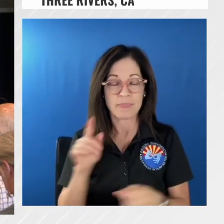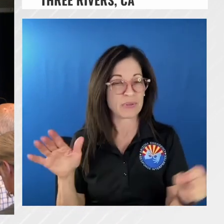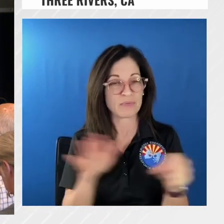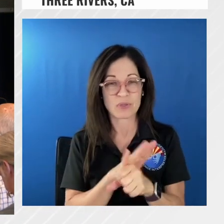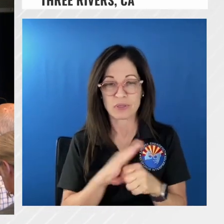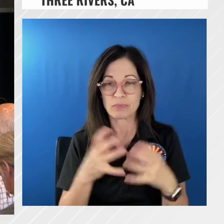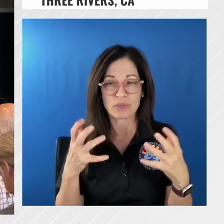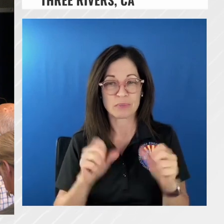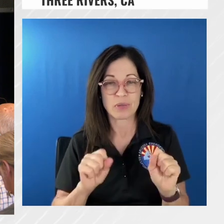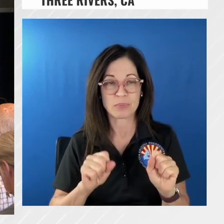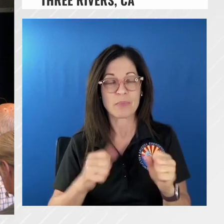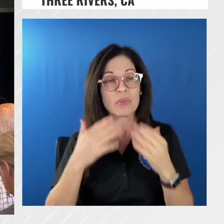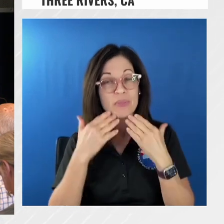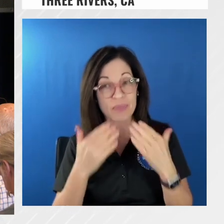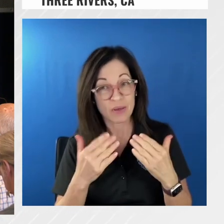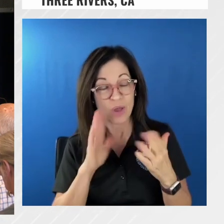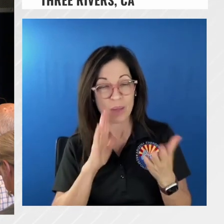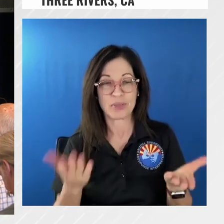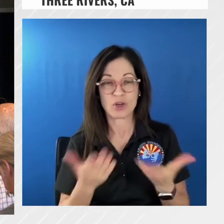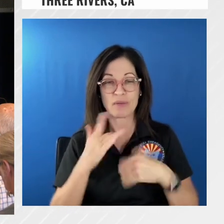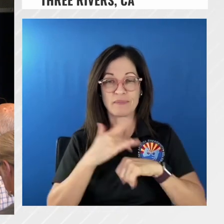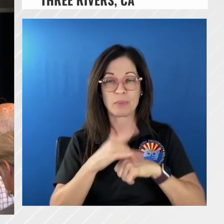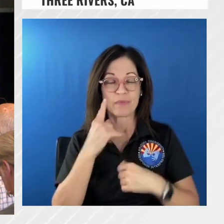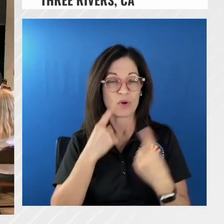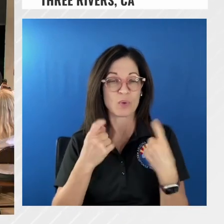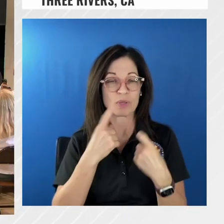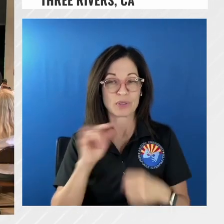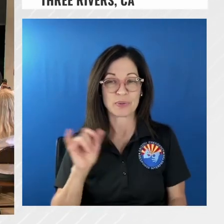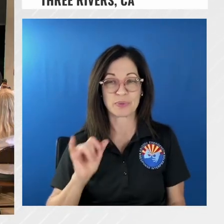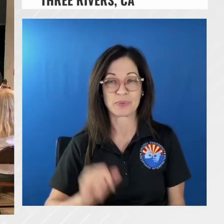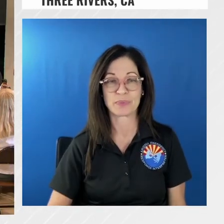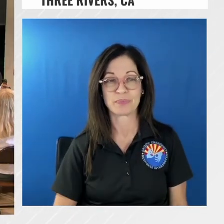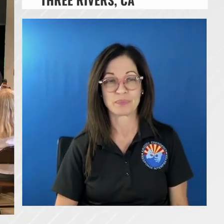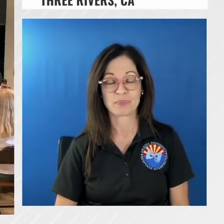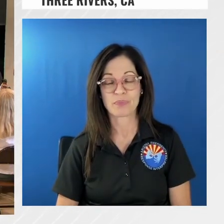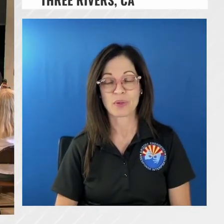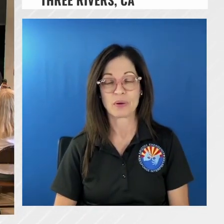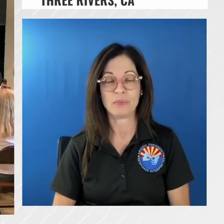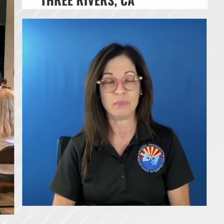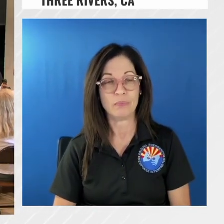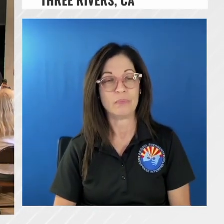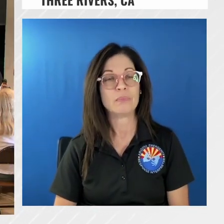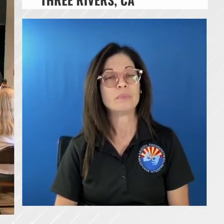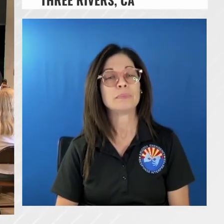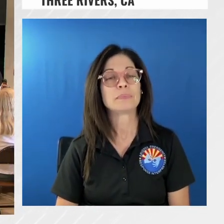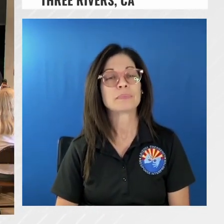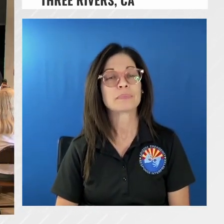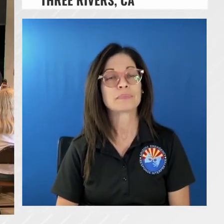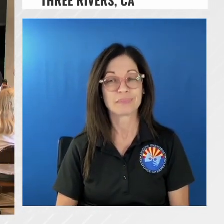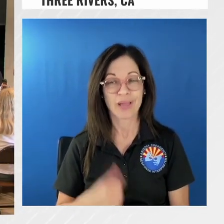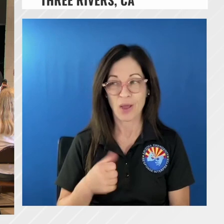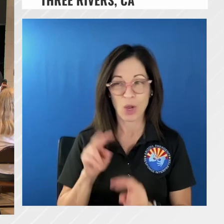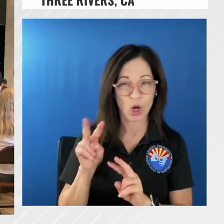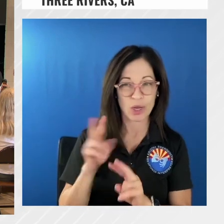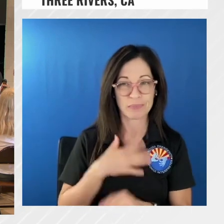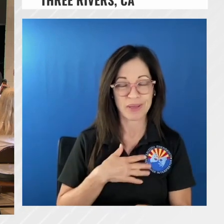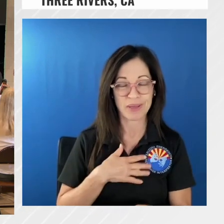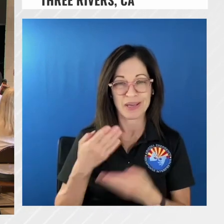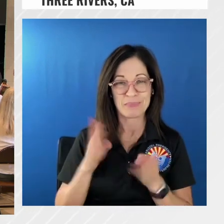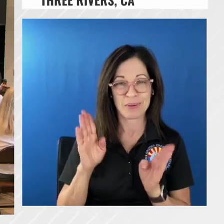thank you and i'll be available for questions as well looking at my public information officer i think that's it